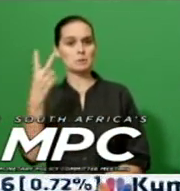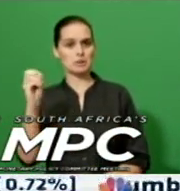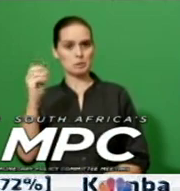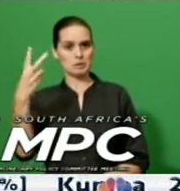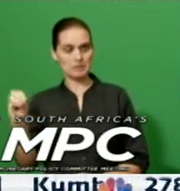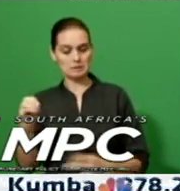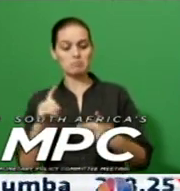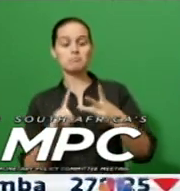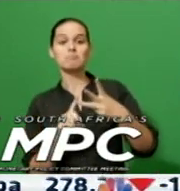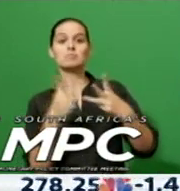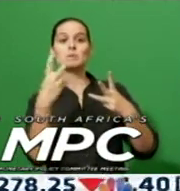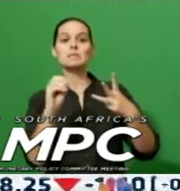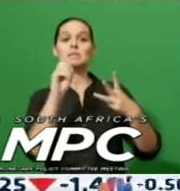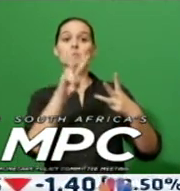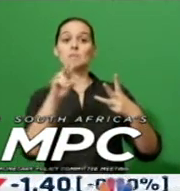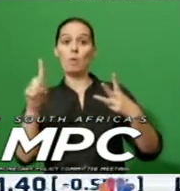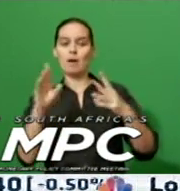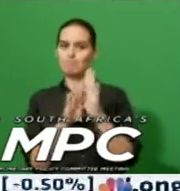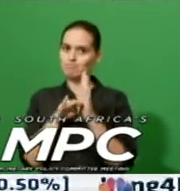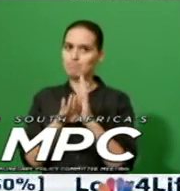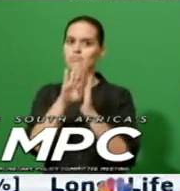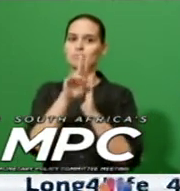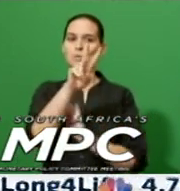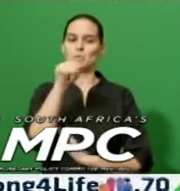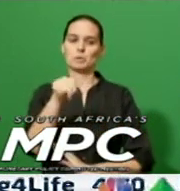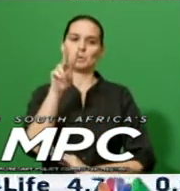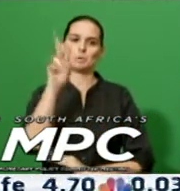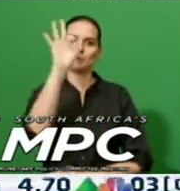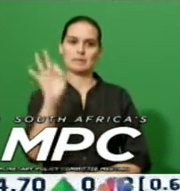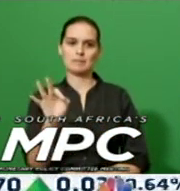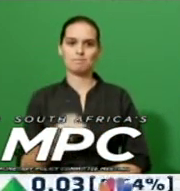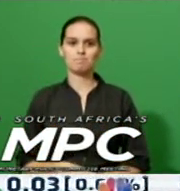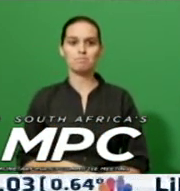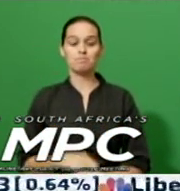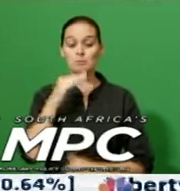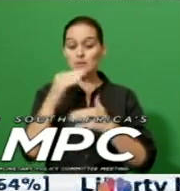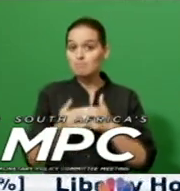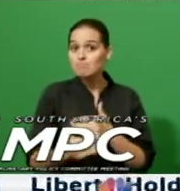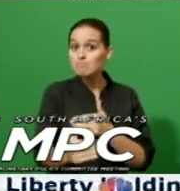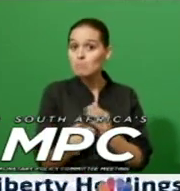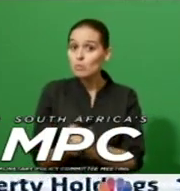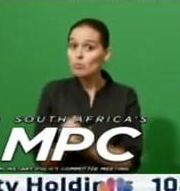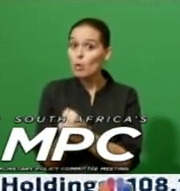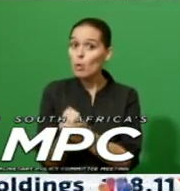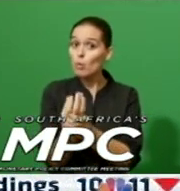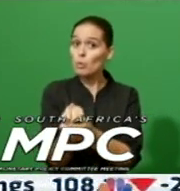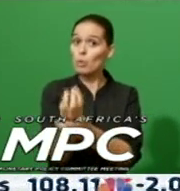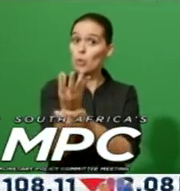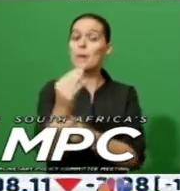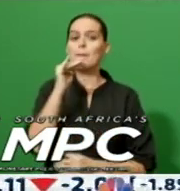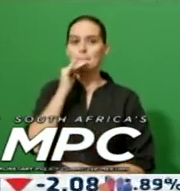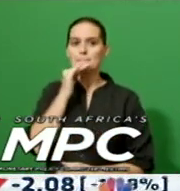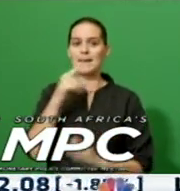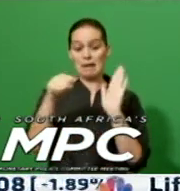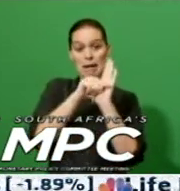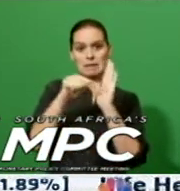to 2.2% in 2021. At this growth rate, the negative output gap is